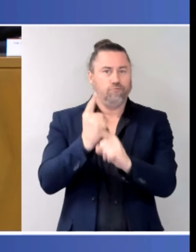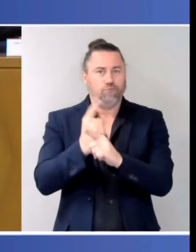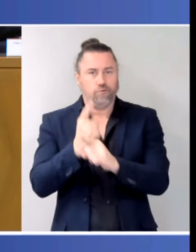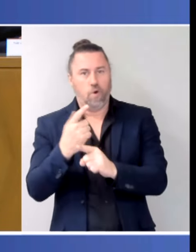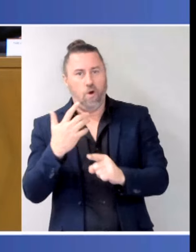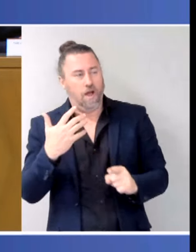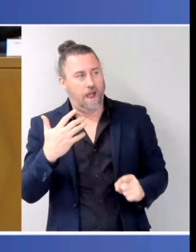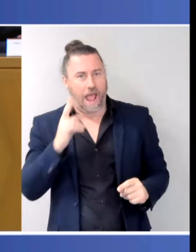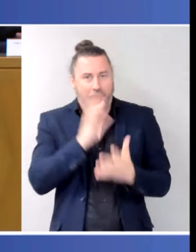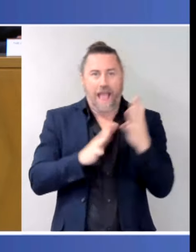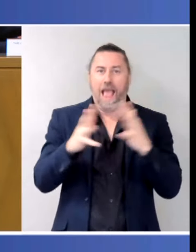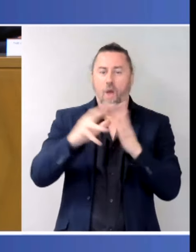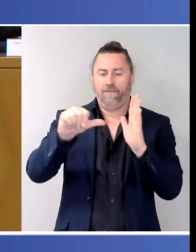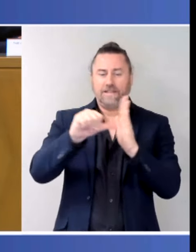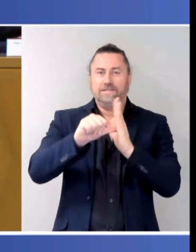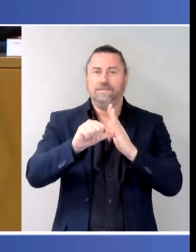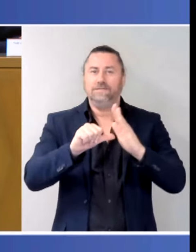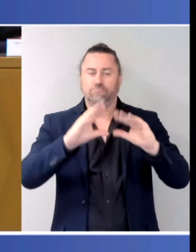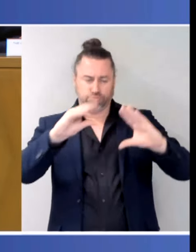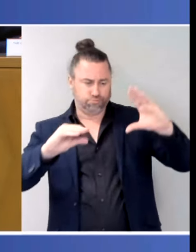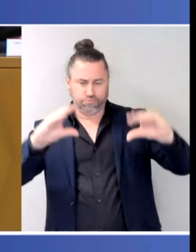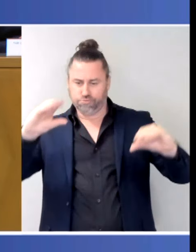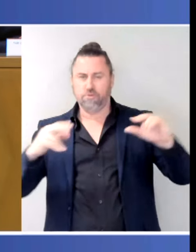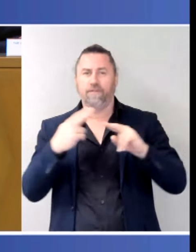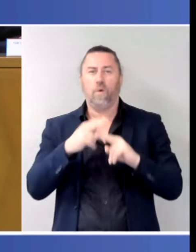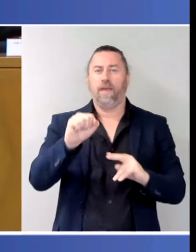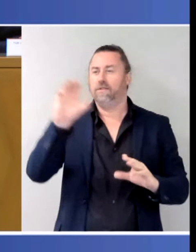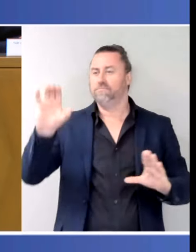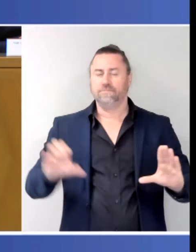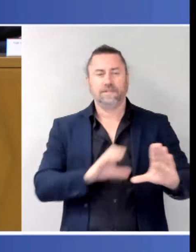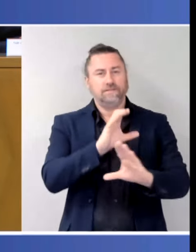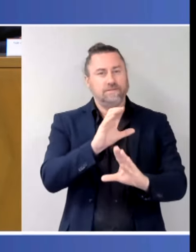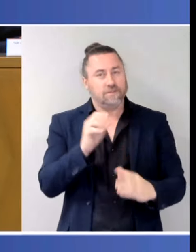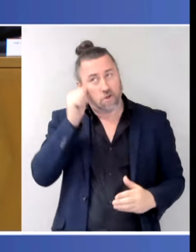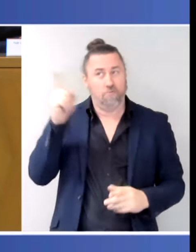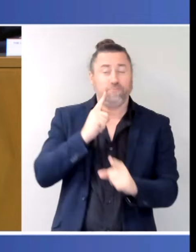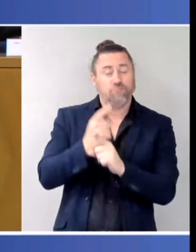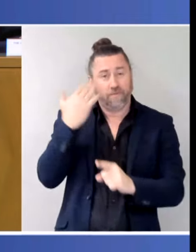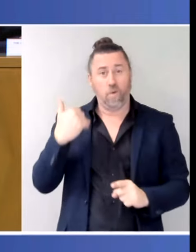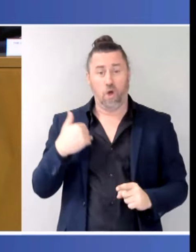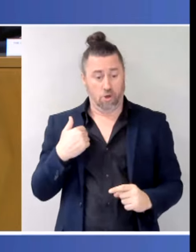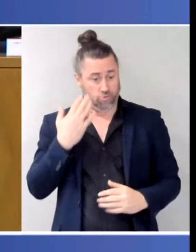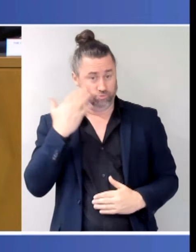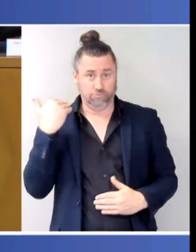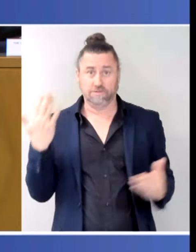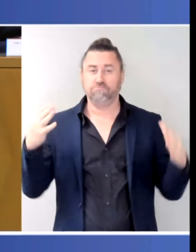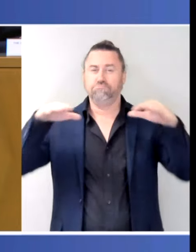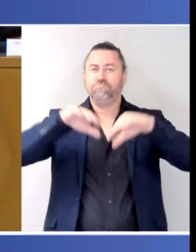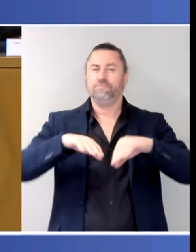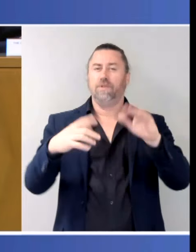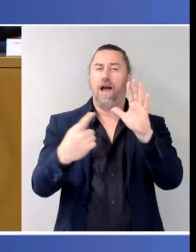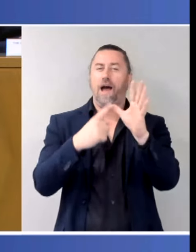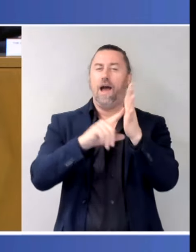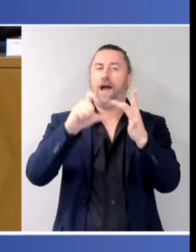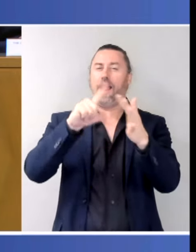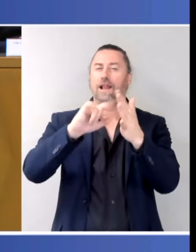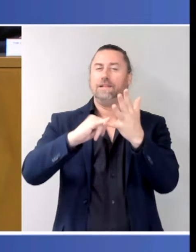community services. And when I visited in Alice Springs, I've spoken to those services.